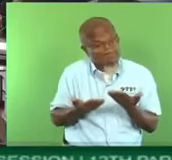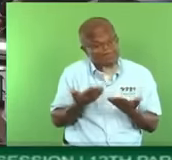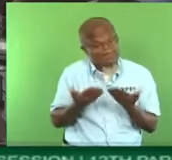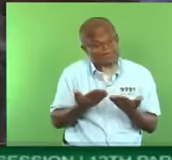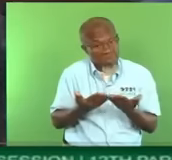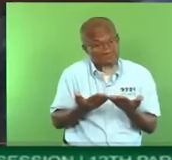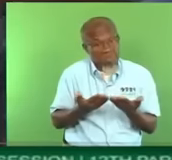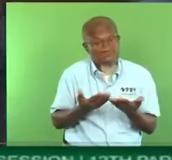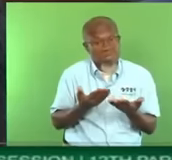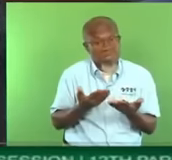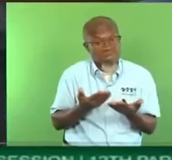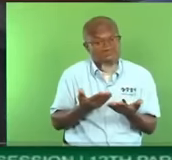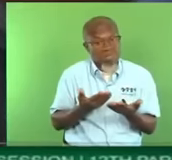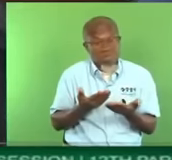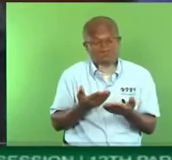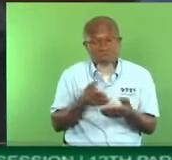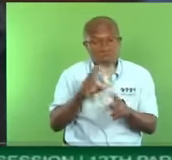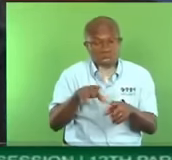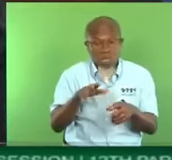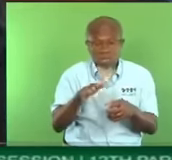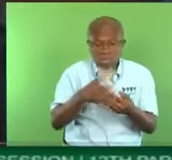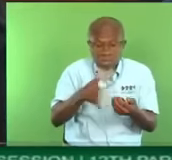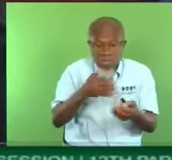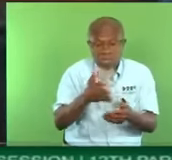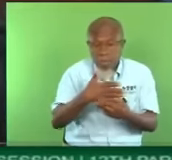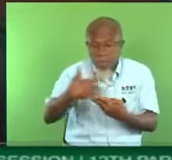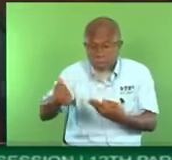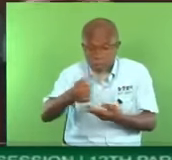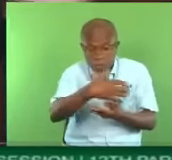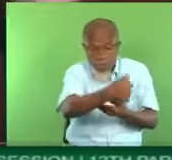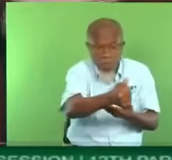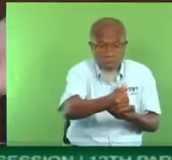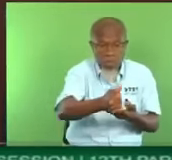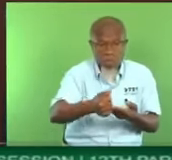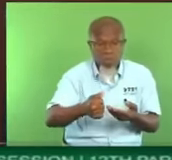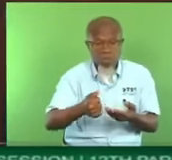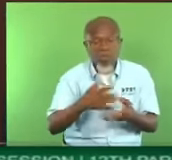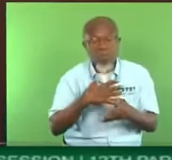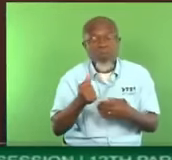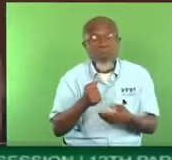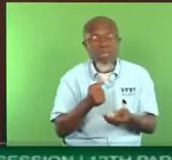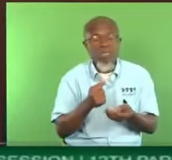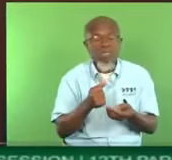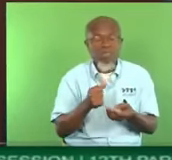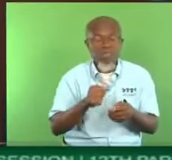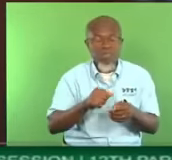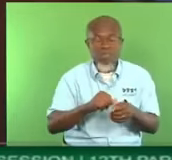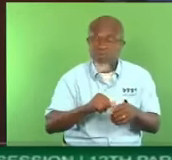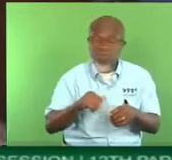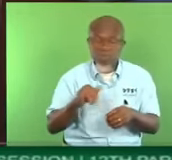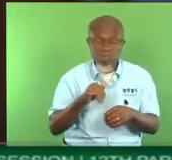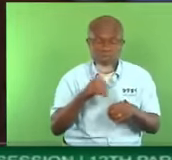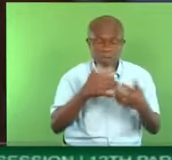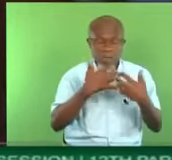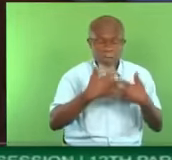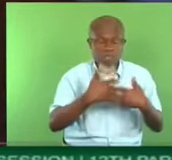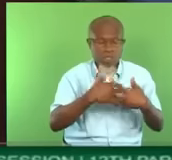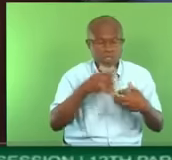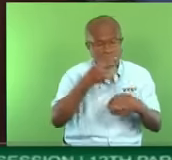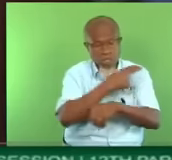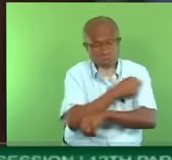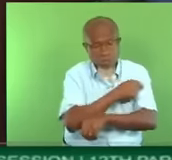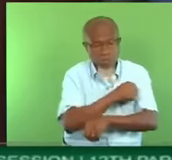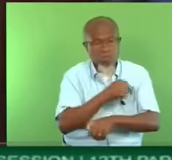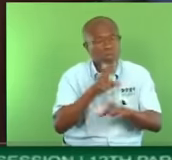Because these things you can buy. They're like dialysis machines and so on. You could just buy 1020 and scatter them. You can buy that.